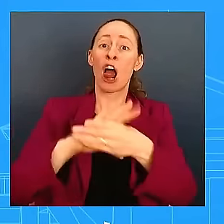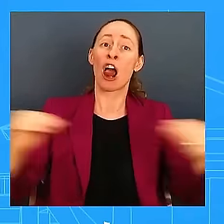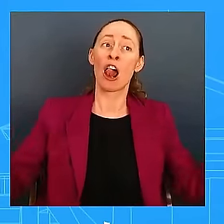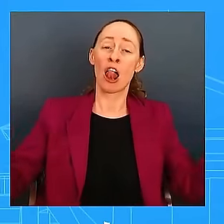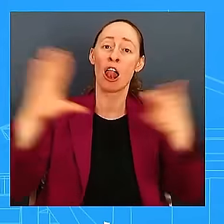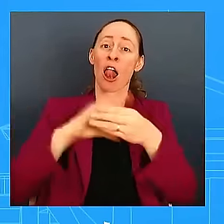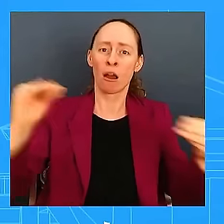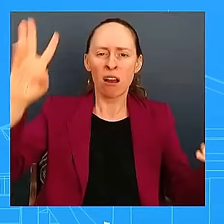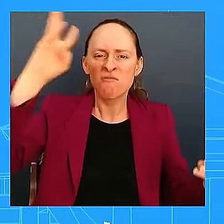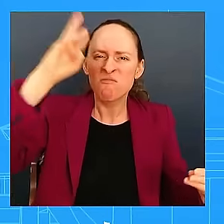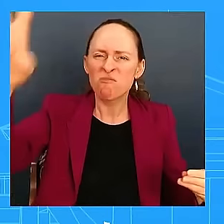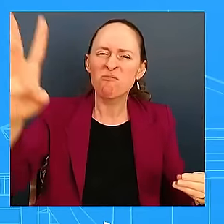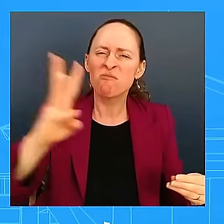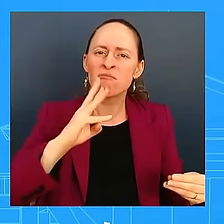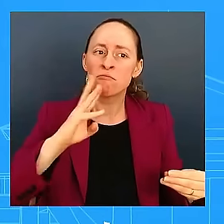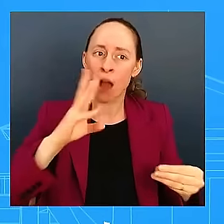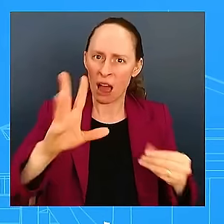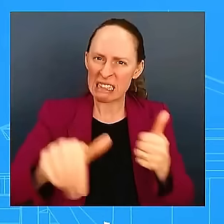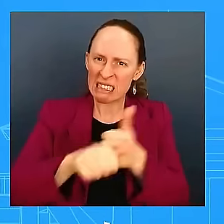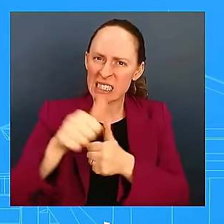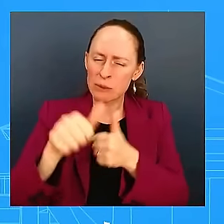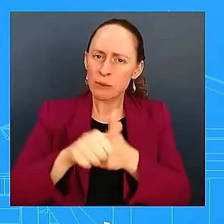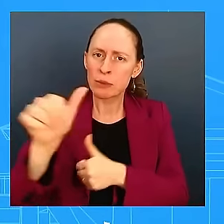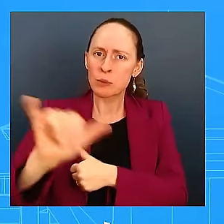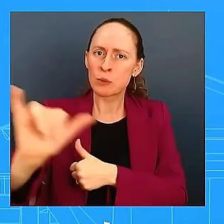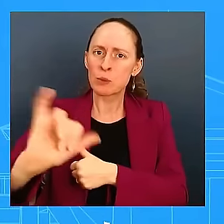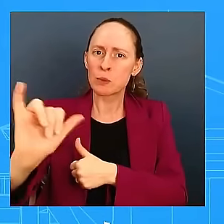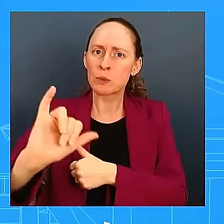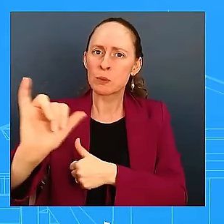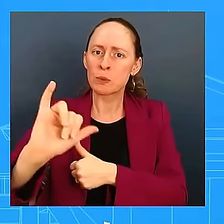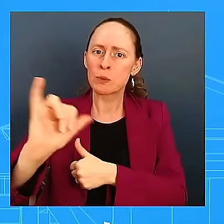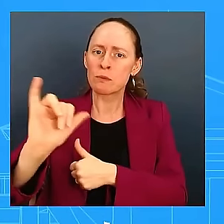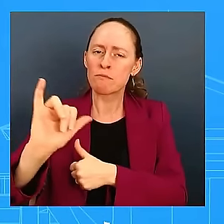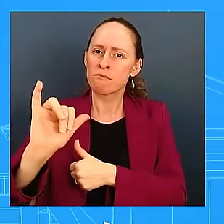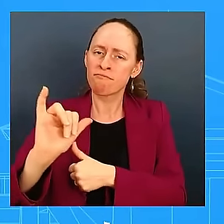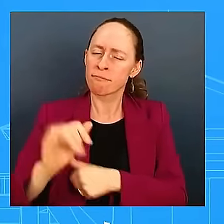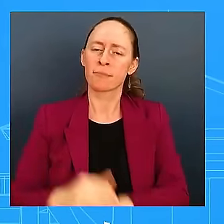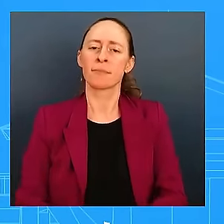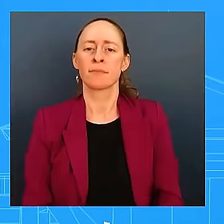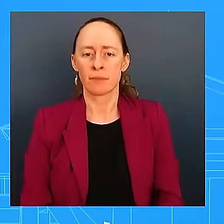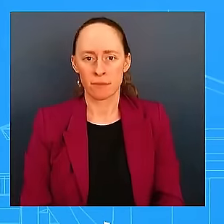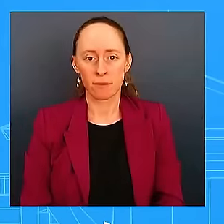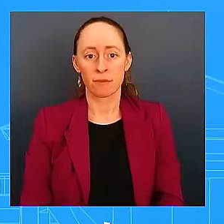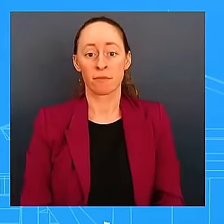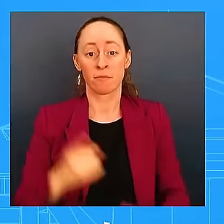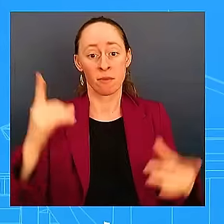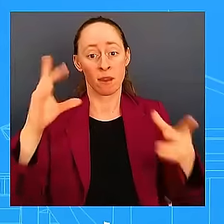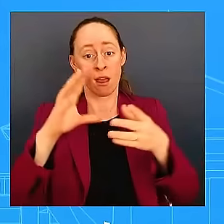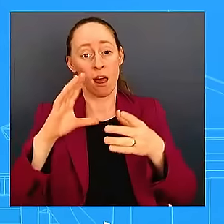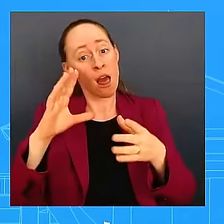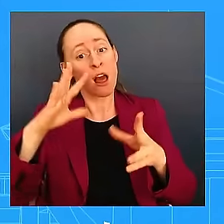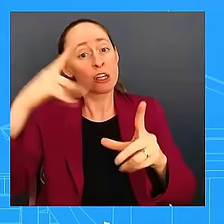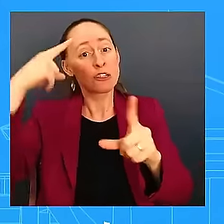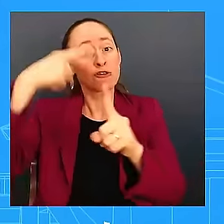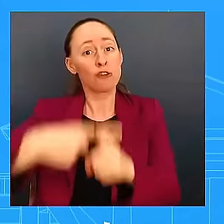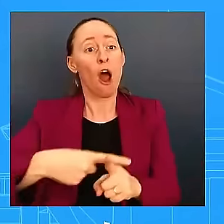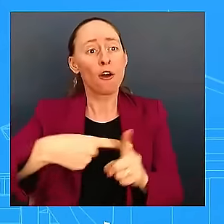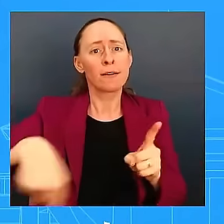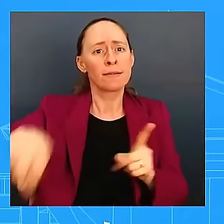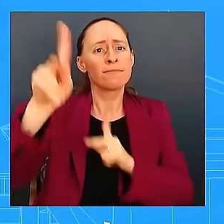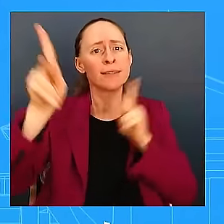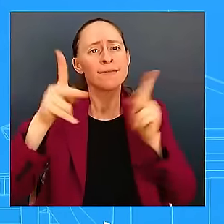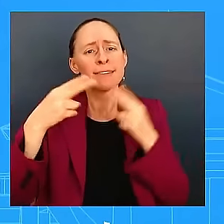is false. And to go after immigrants in that way, who are there legally,